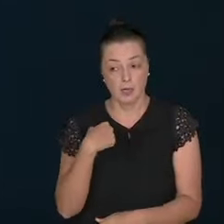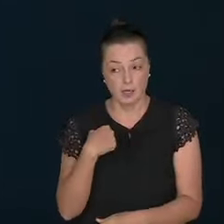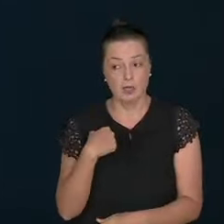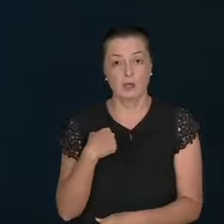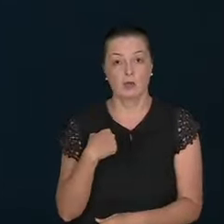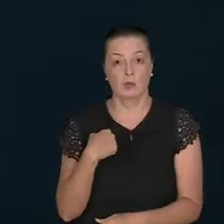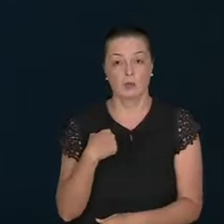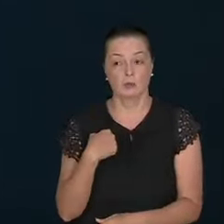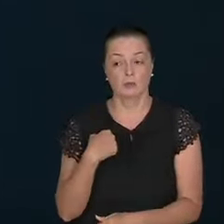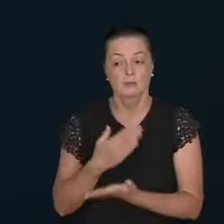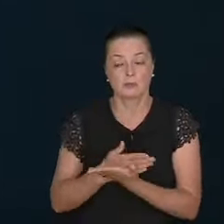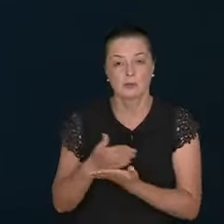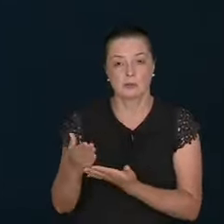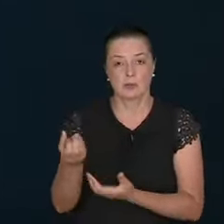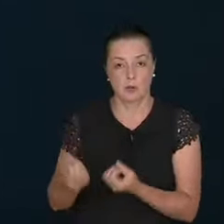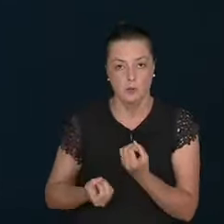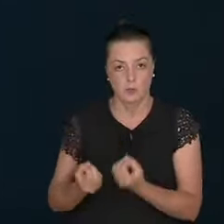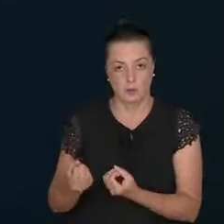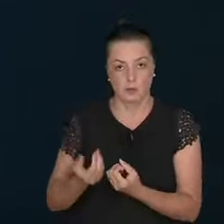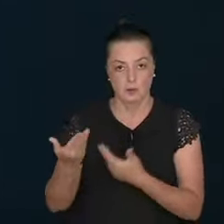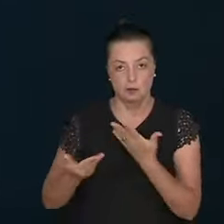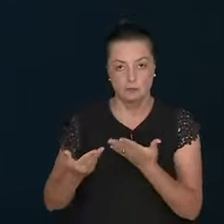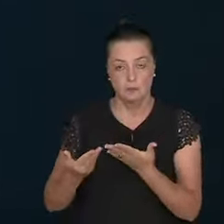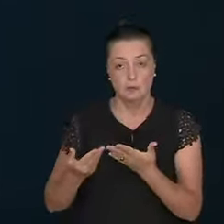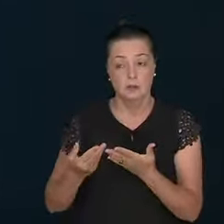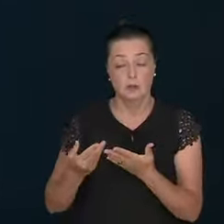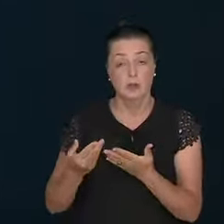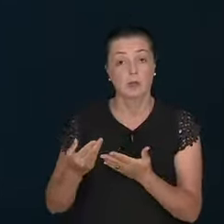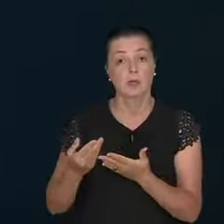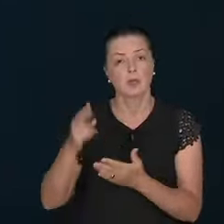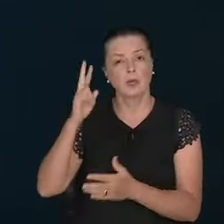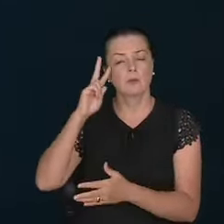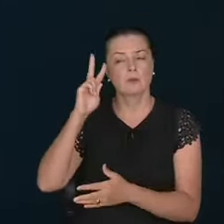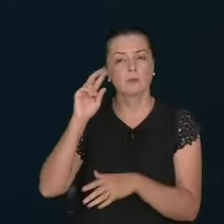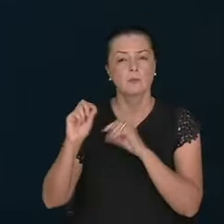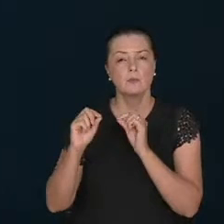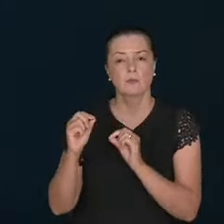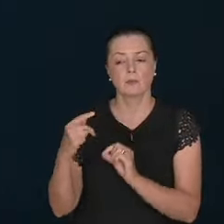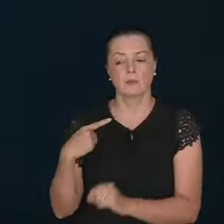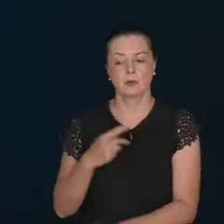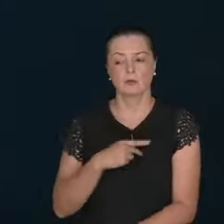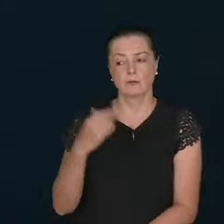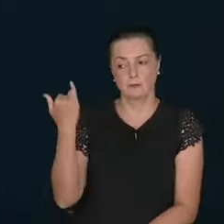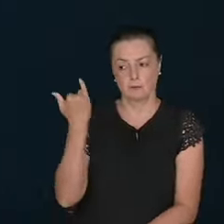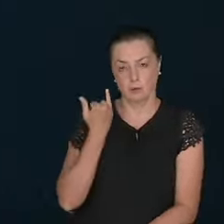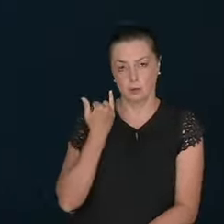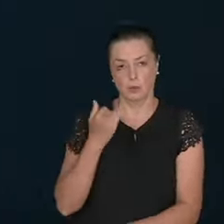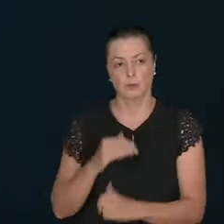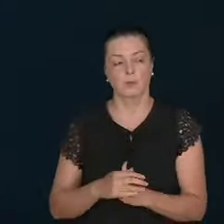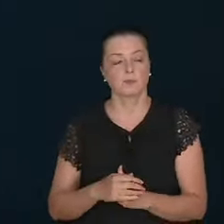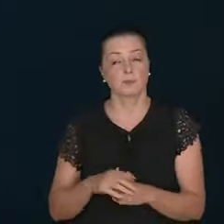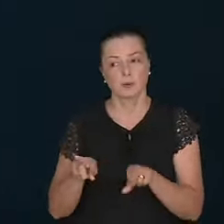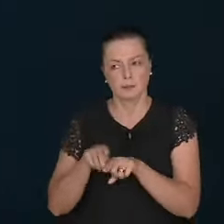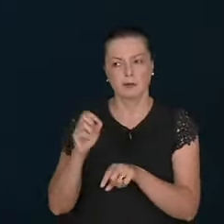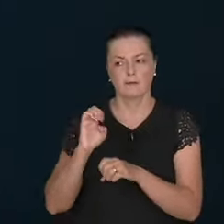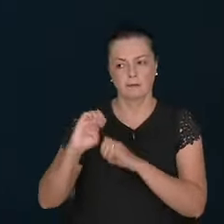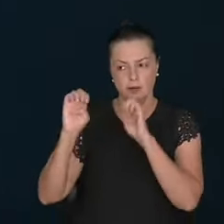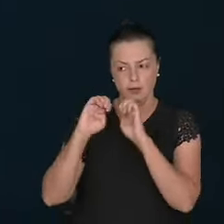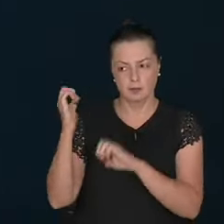I remember. When I was an assistant. The pastors. That would speak. To us. Many times. Like this.